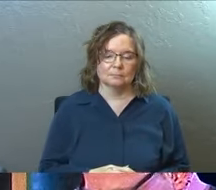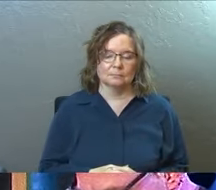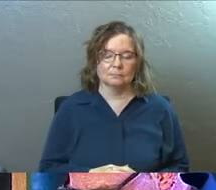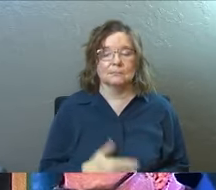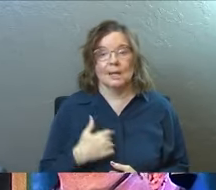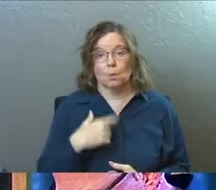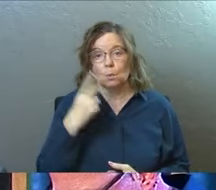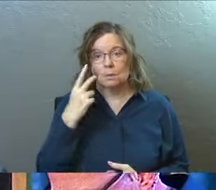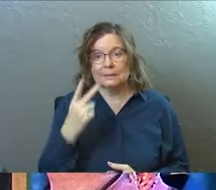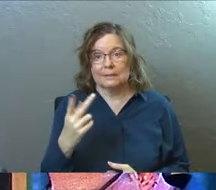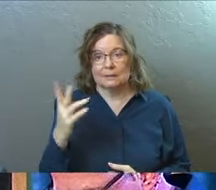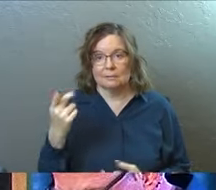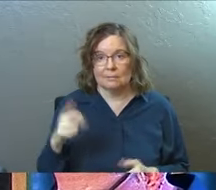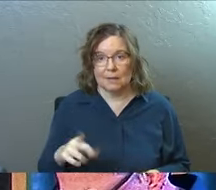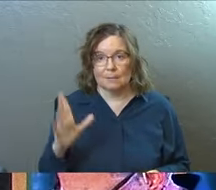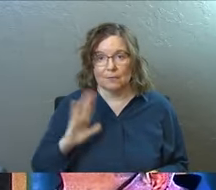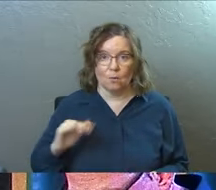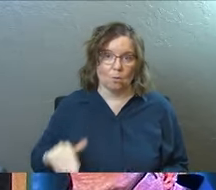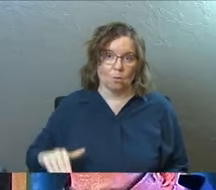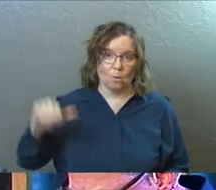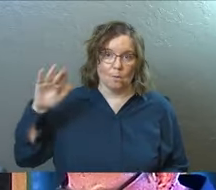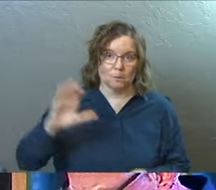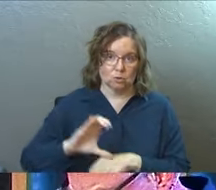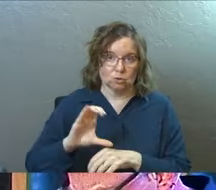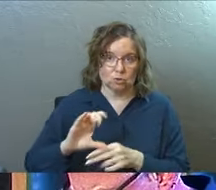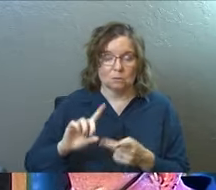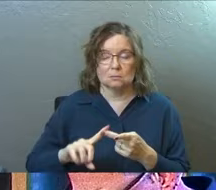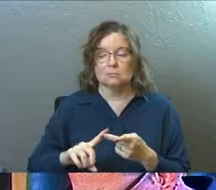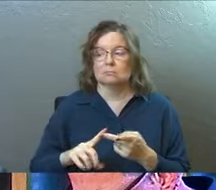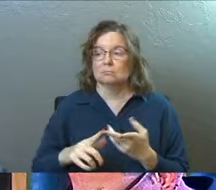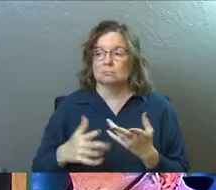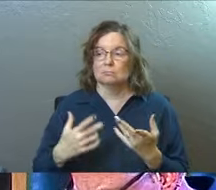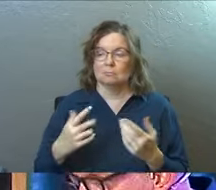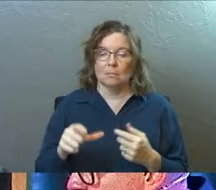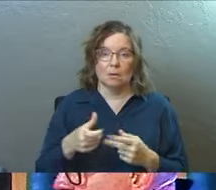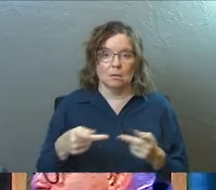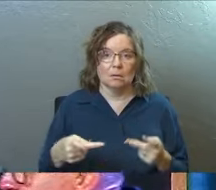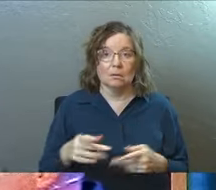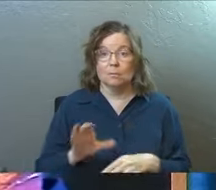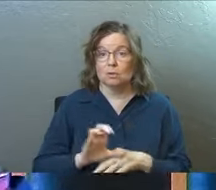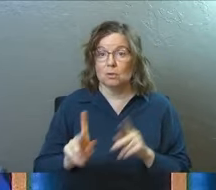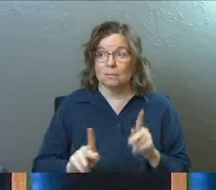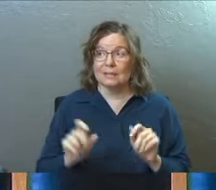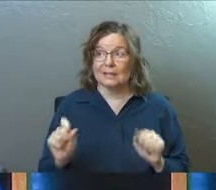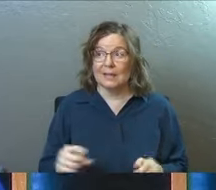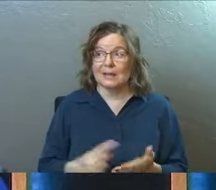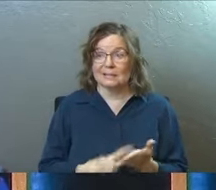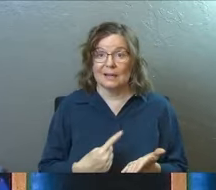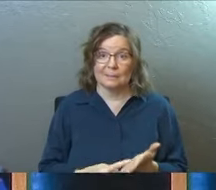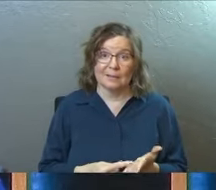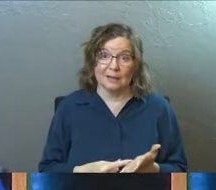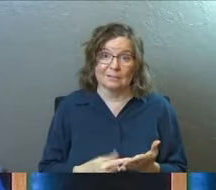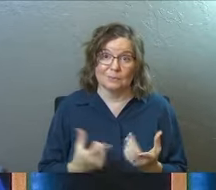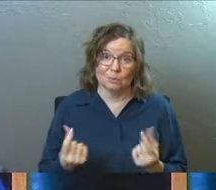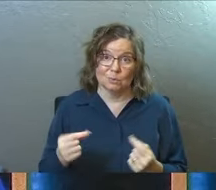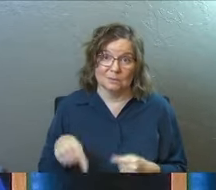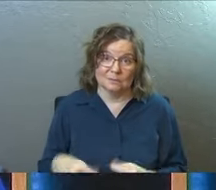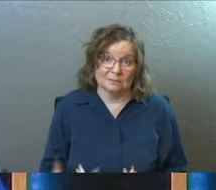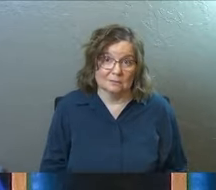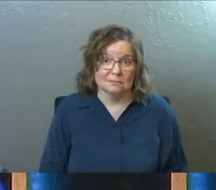And we've seen this before, maybe growing up in the church or even outside of it. But church people can sometimes be this way.